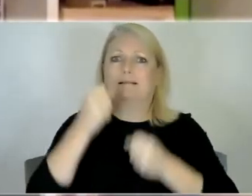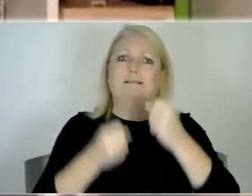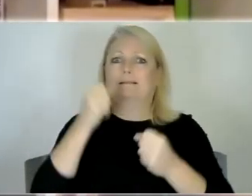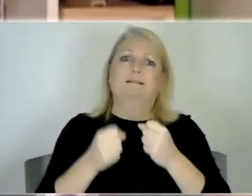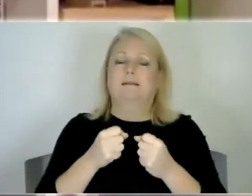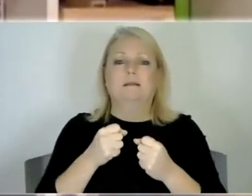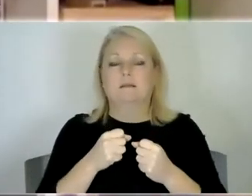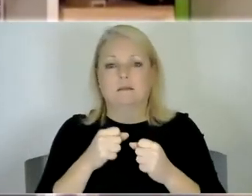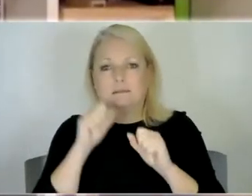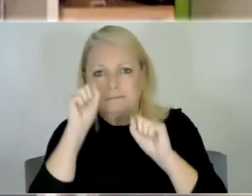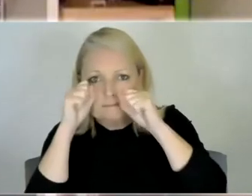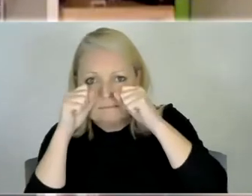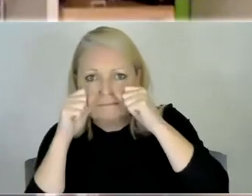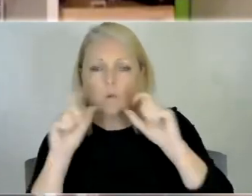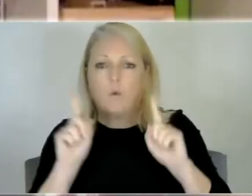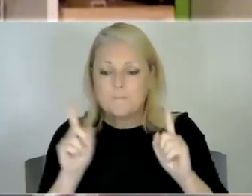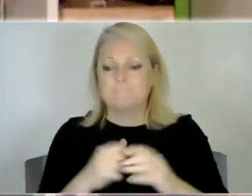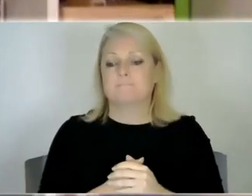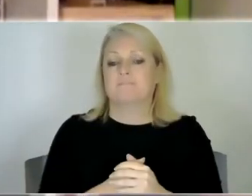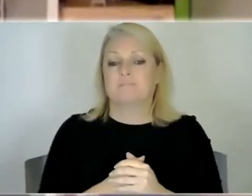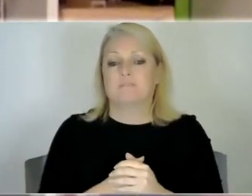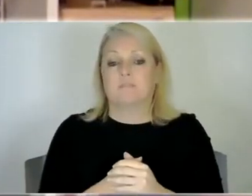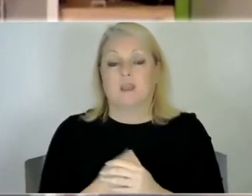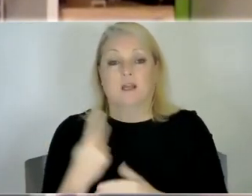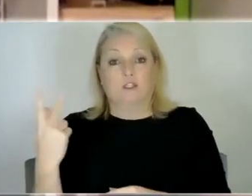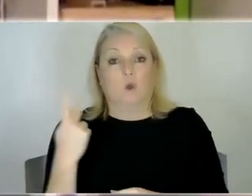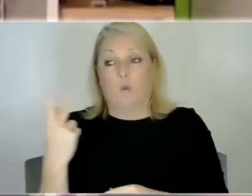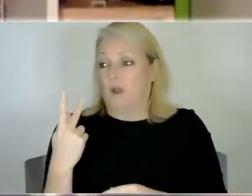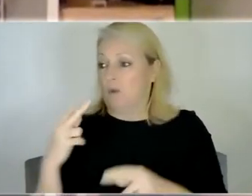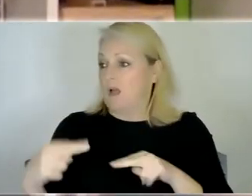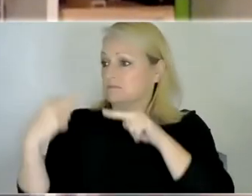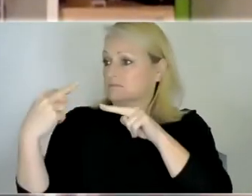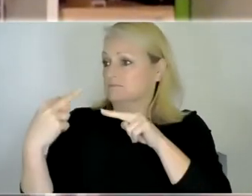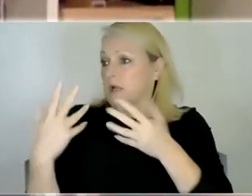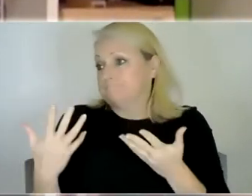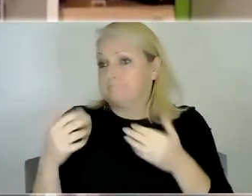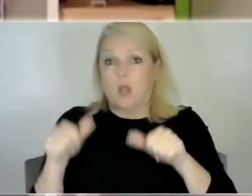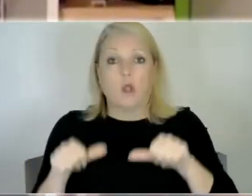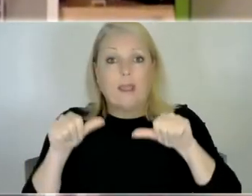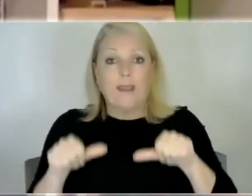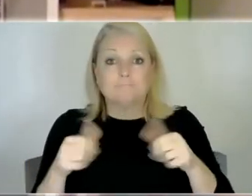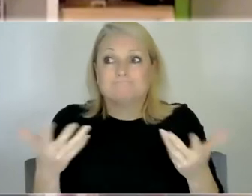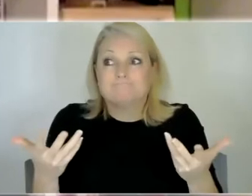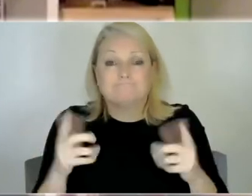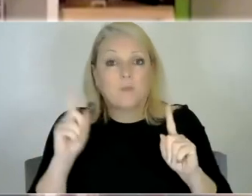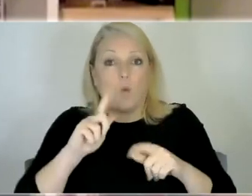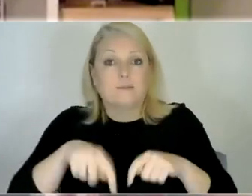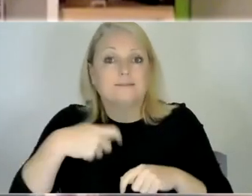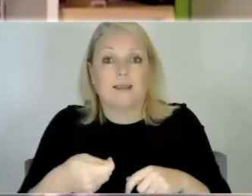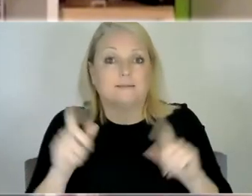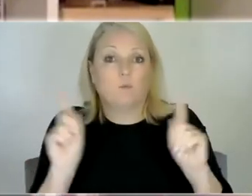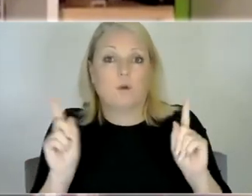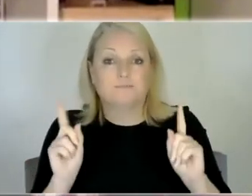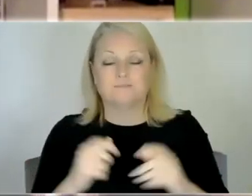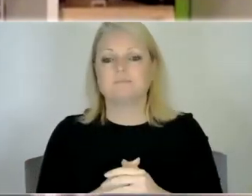and yeah we were just like okay so now what you know what what next